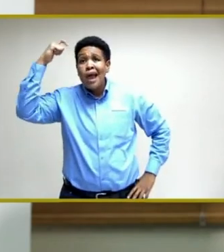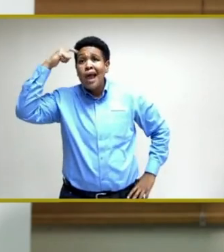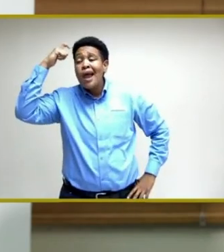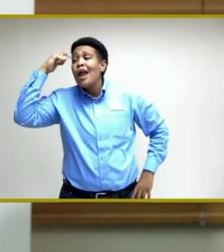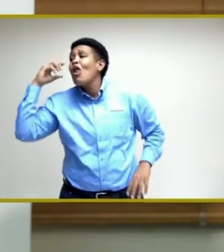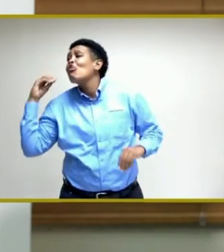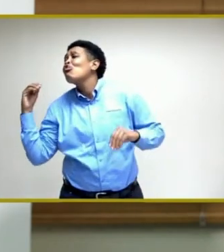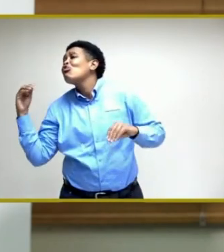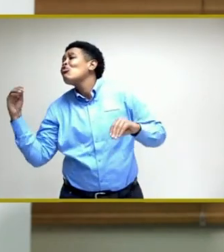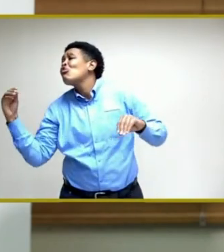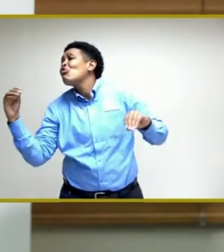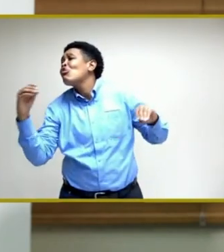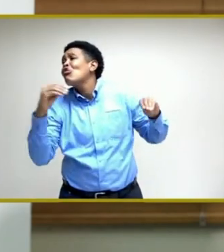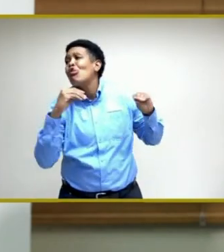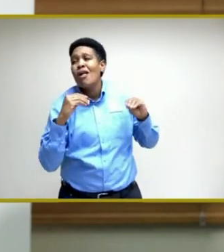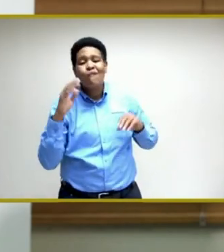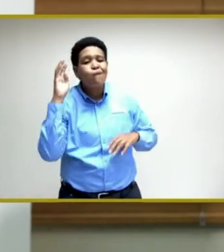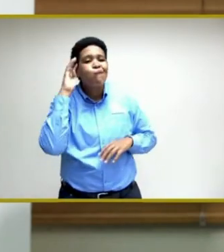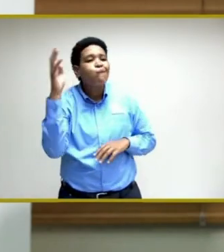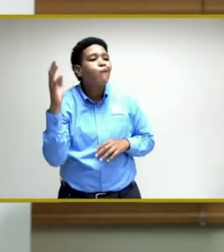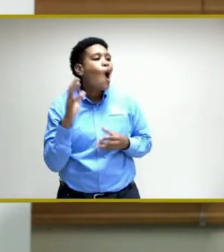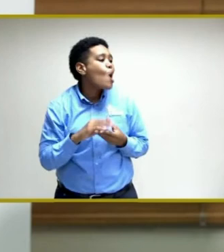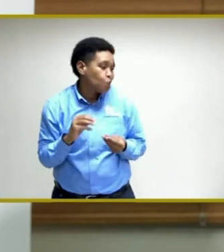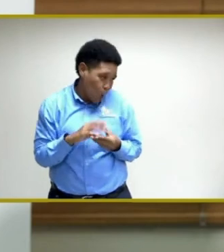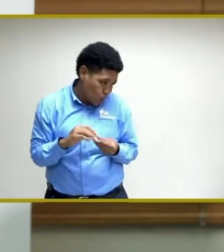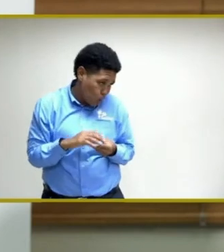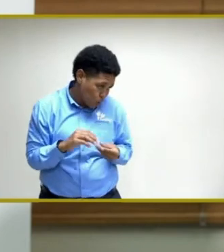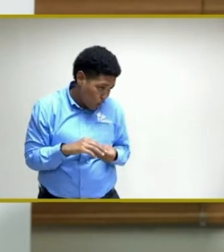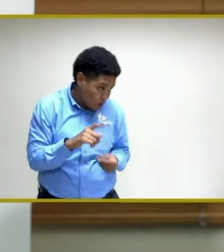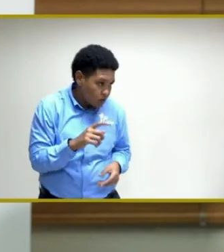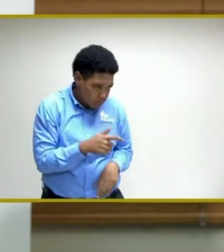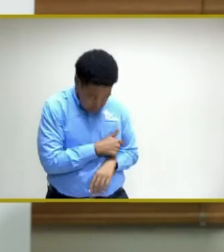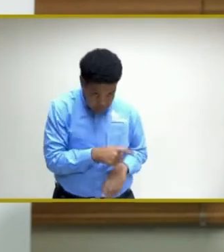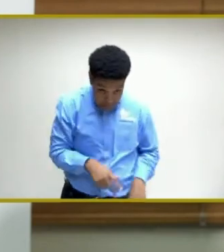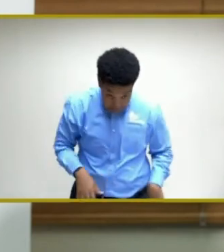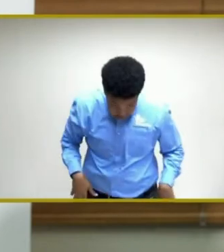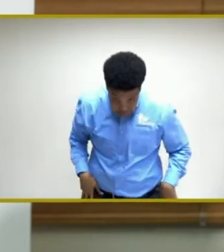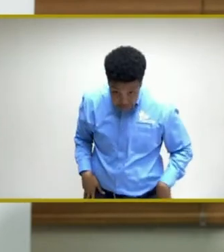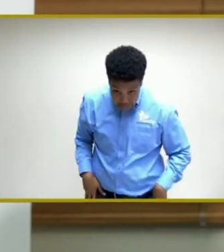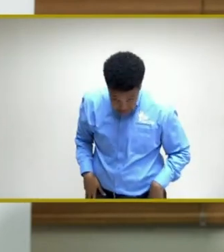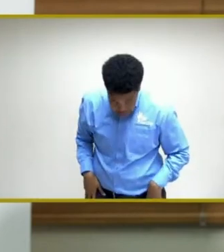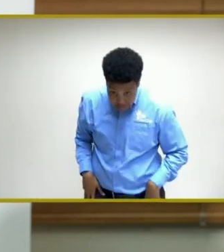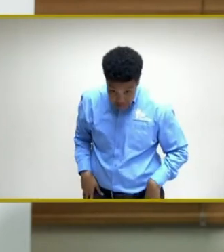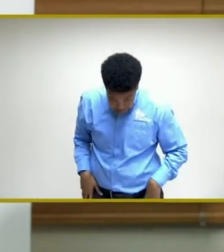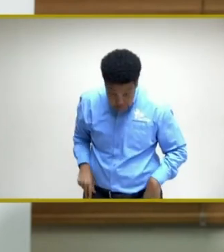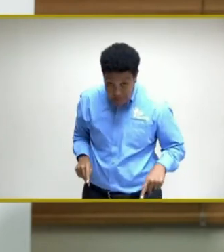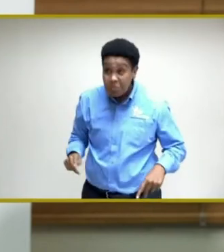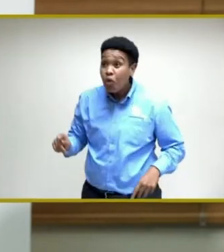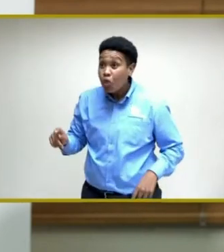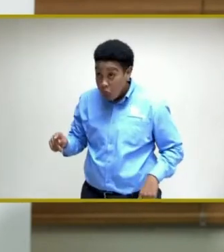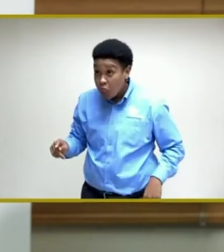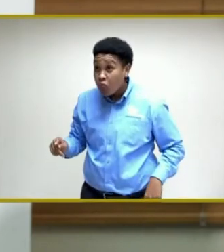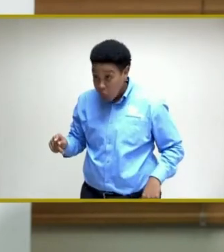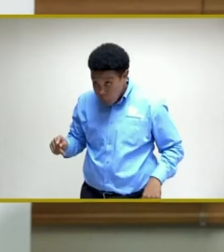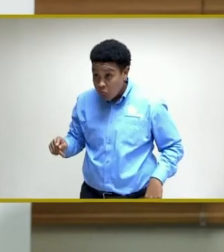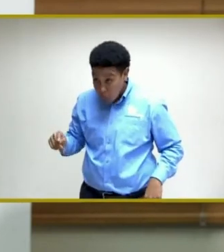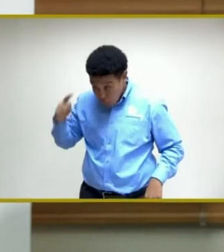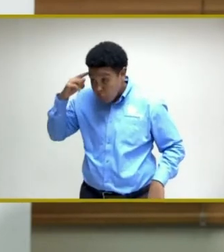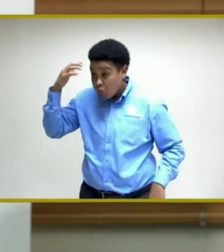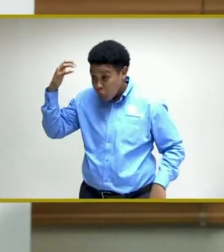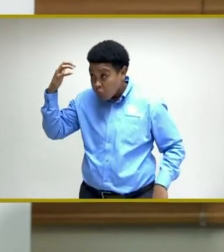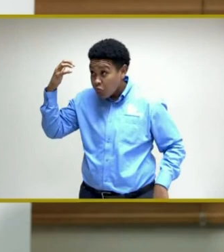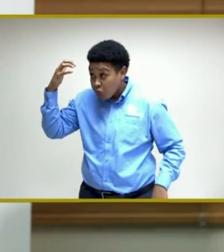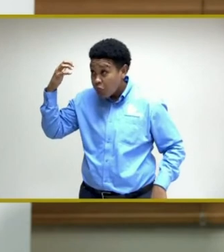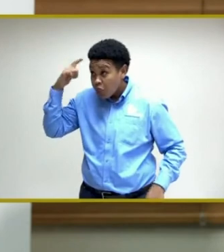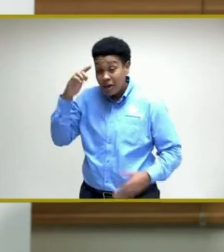mischief that is out there around vaccines. And it's really sad. And it's sad because, for starters,